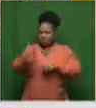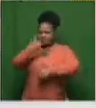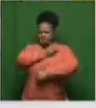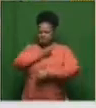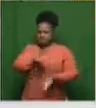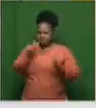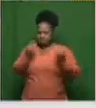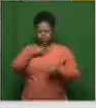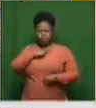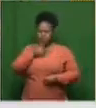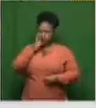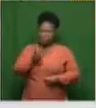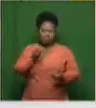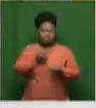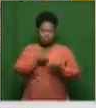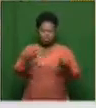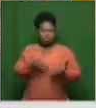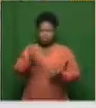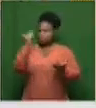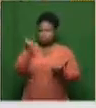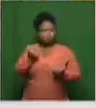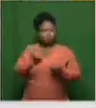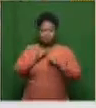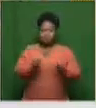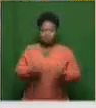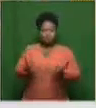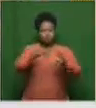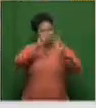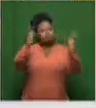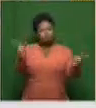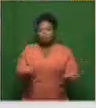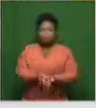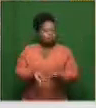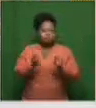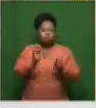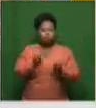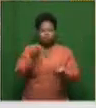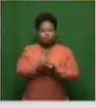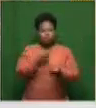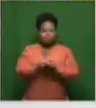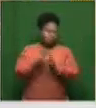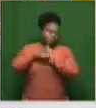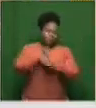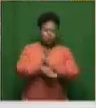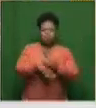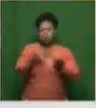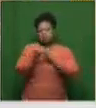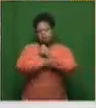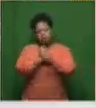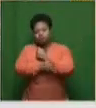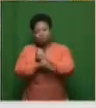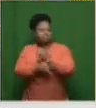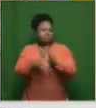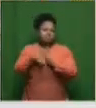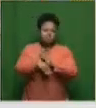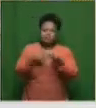we've seen unprecedented reactions from the world. The global economy is on its knees. Countries are on their knees. Businesses are on their knees.